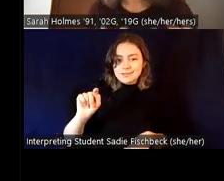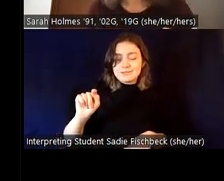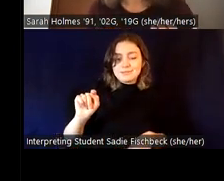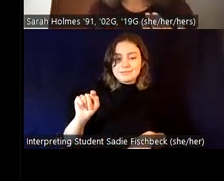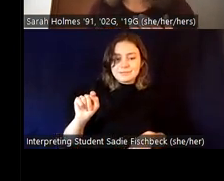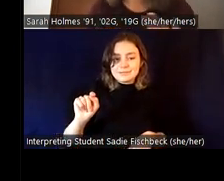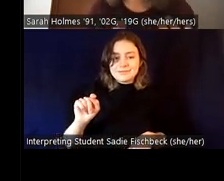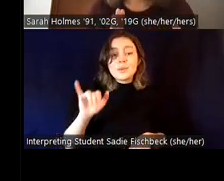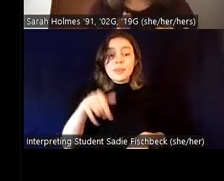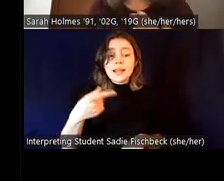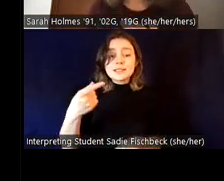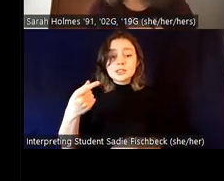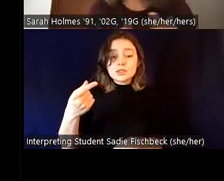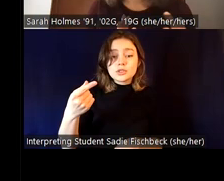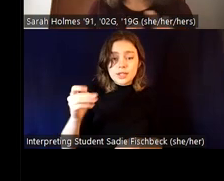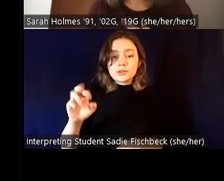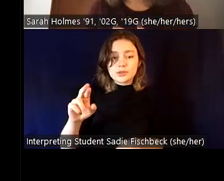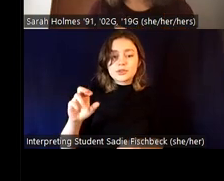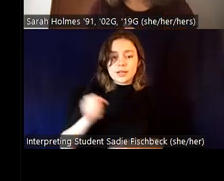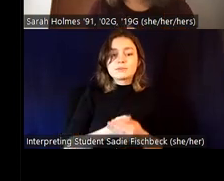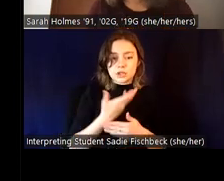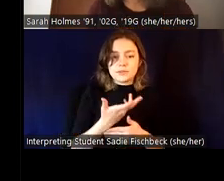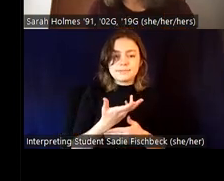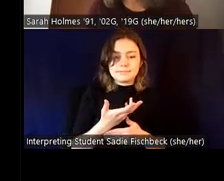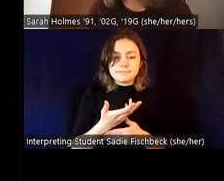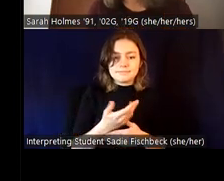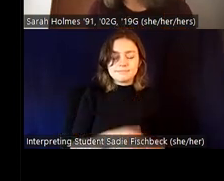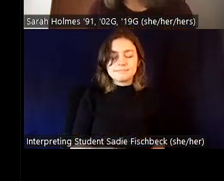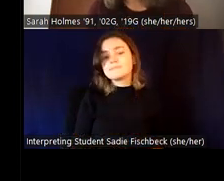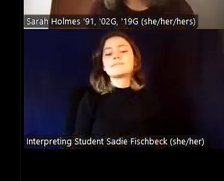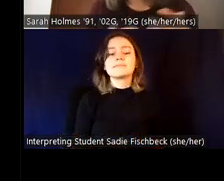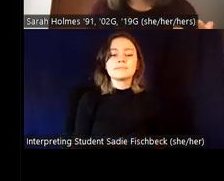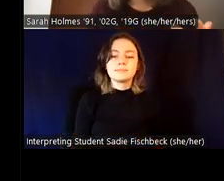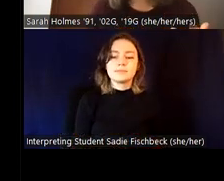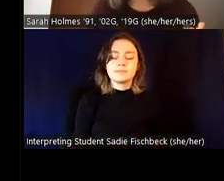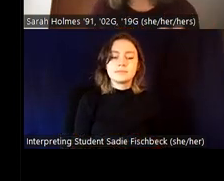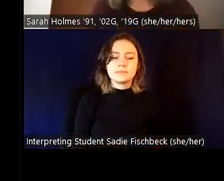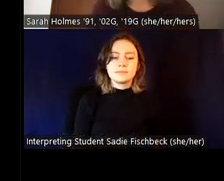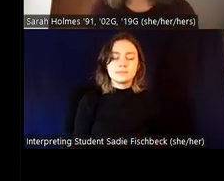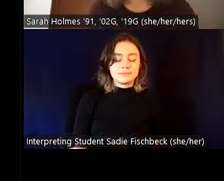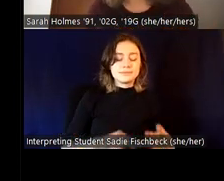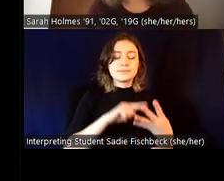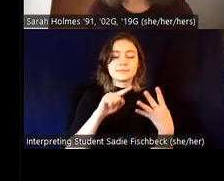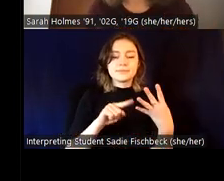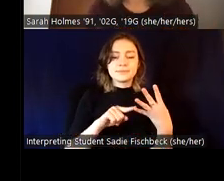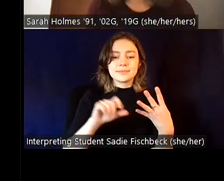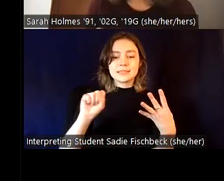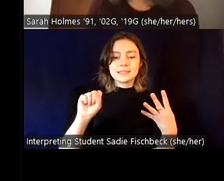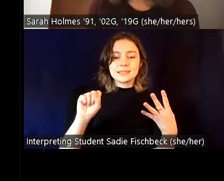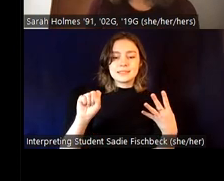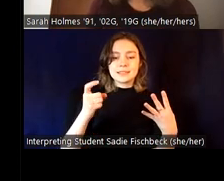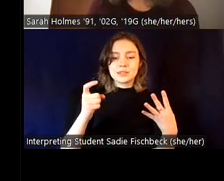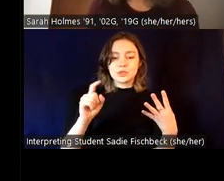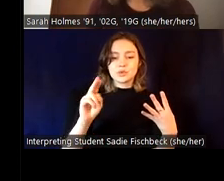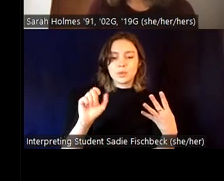that are influenced by religion, culture, region, et cetera. And then the last category here, sexual orientation. To who